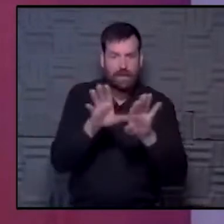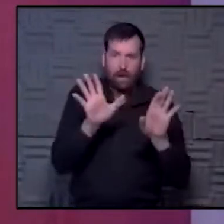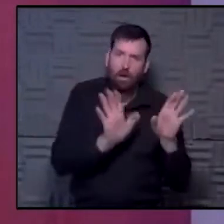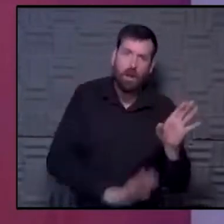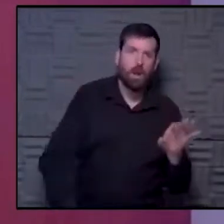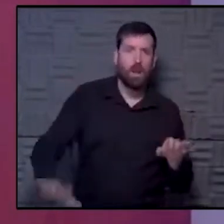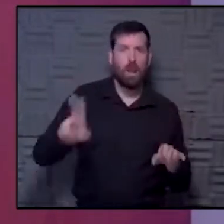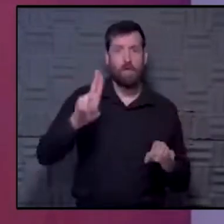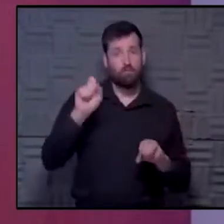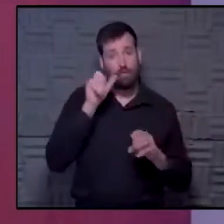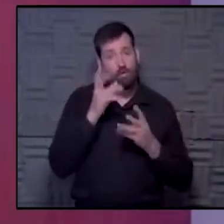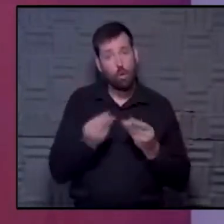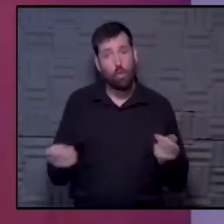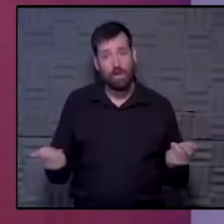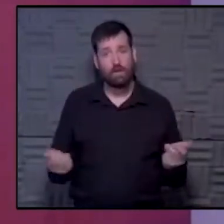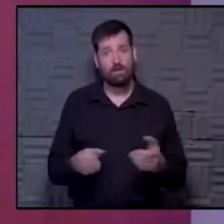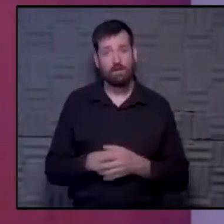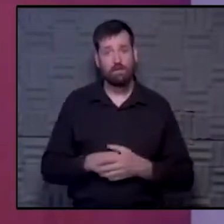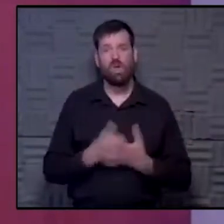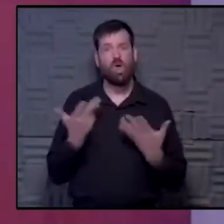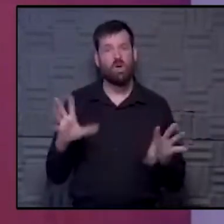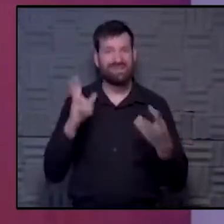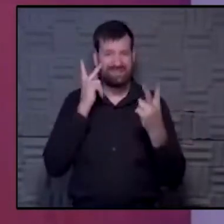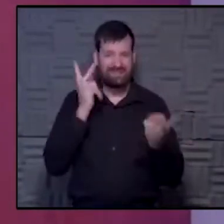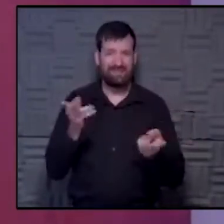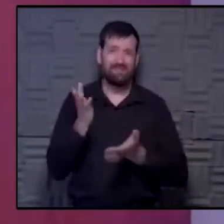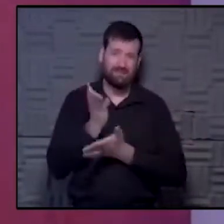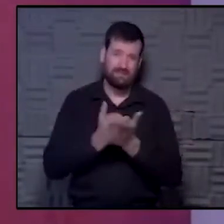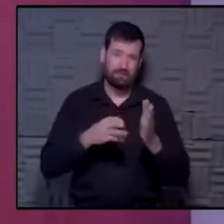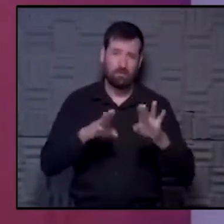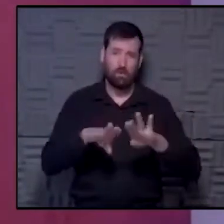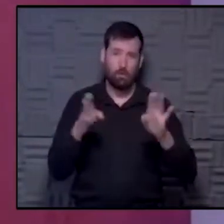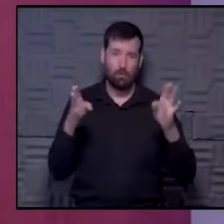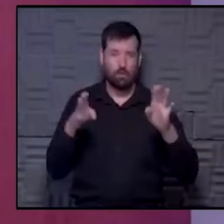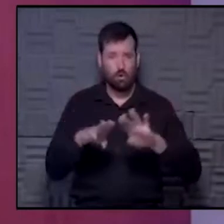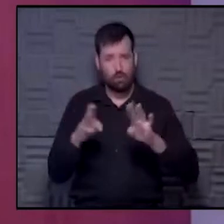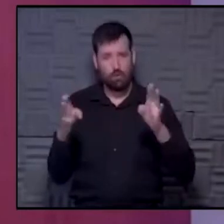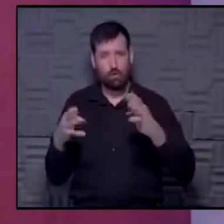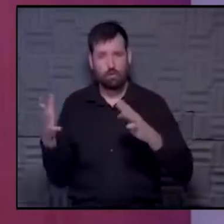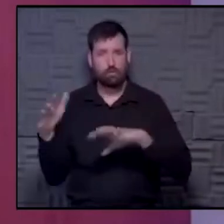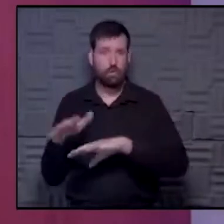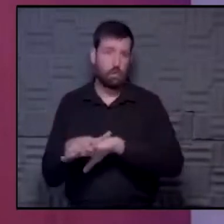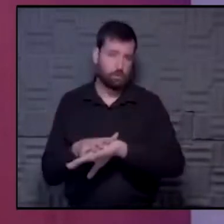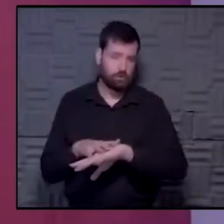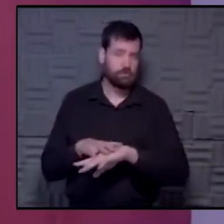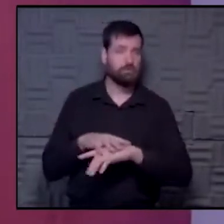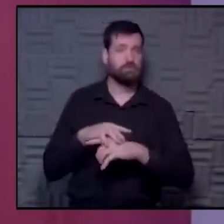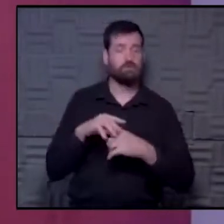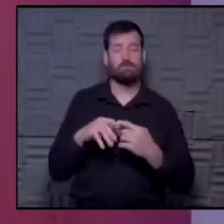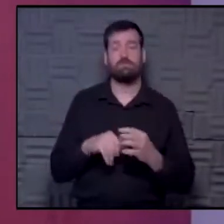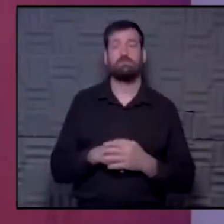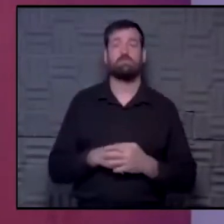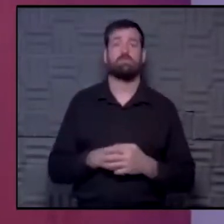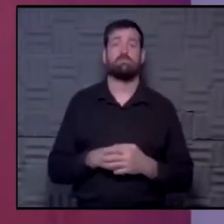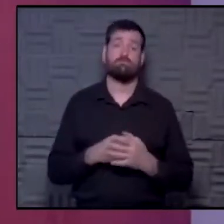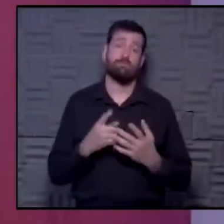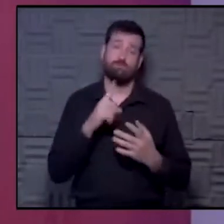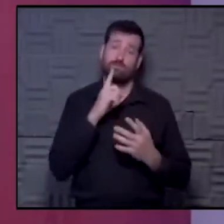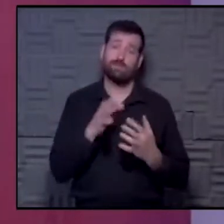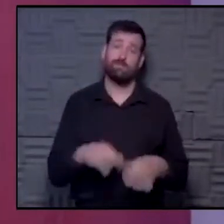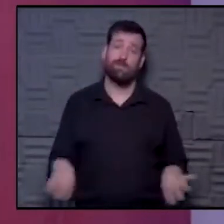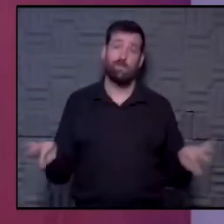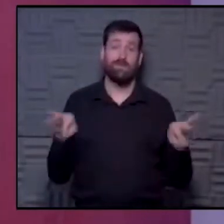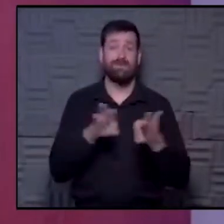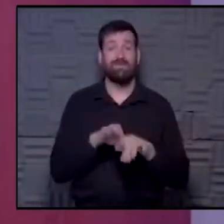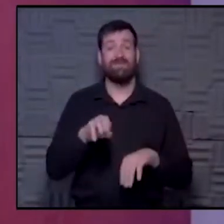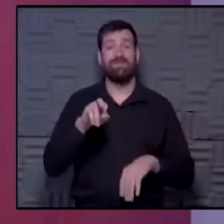country, will go away. And we're seeing that already. We're seeing some of the openings slowly as vaccination gets happening. And I think this is really important. And I think